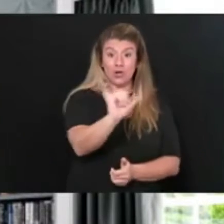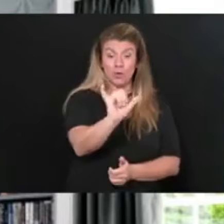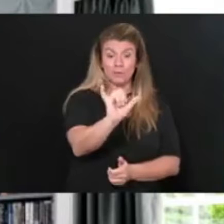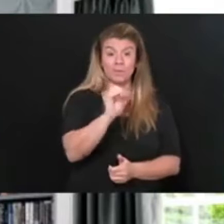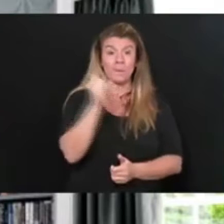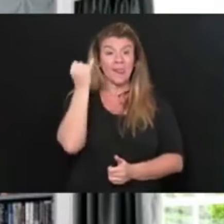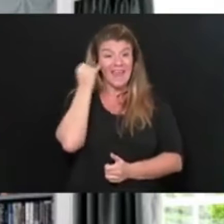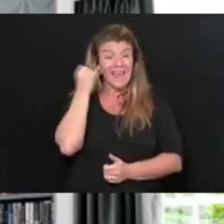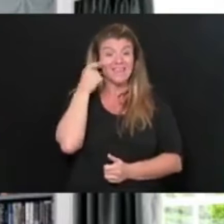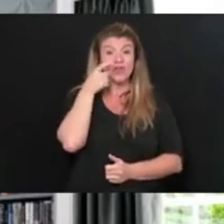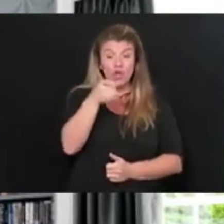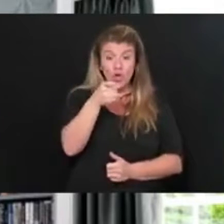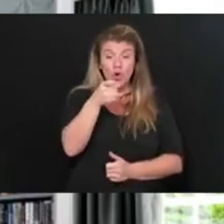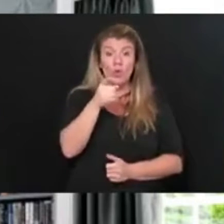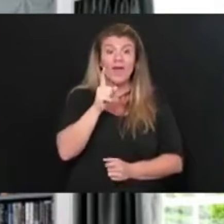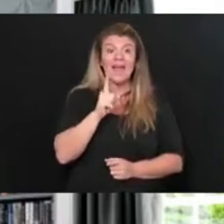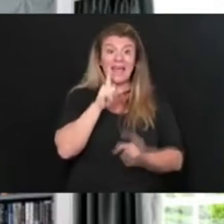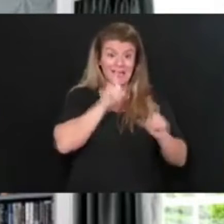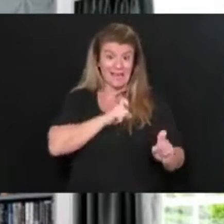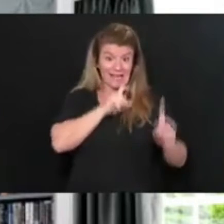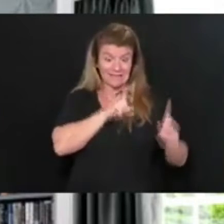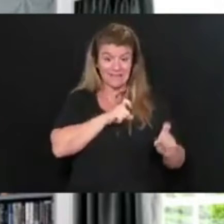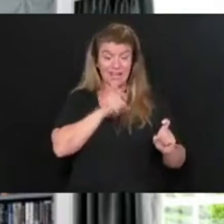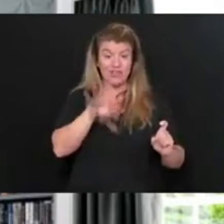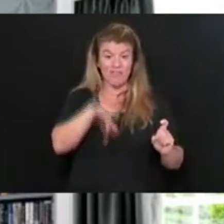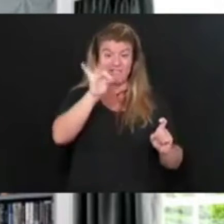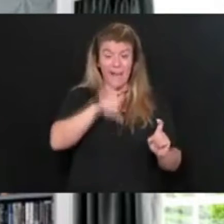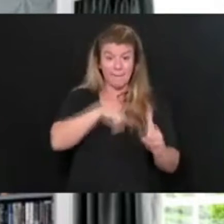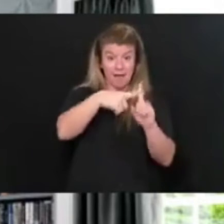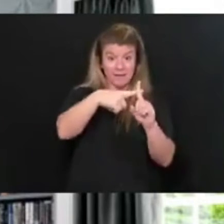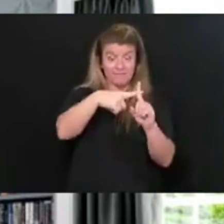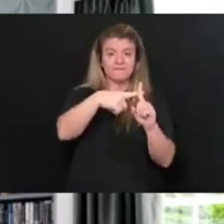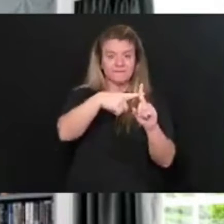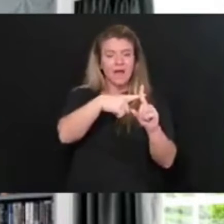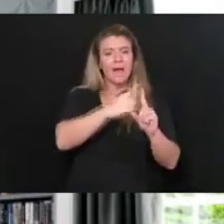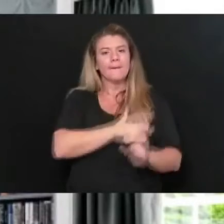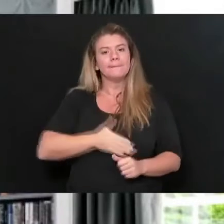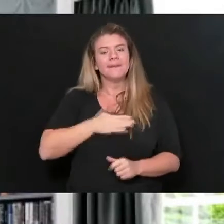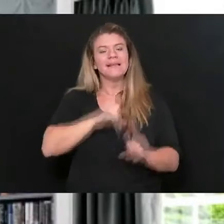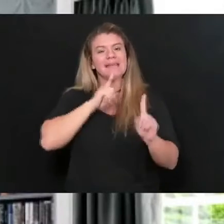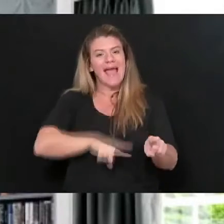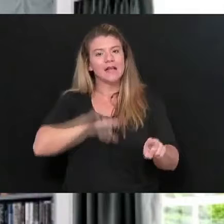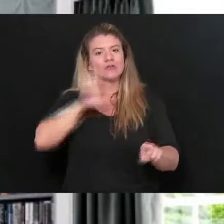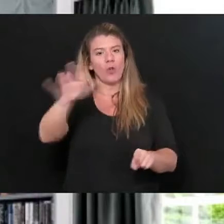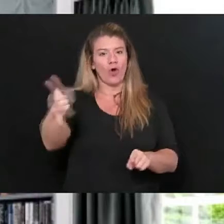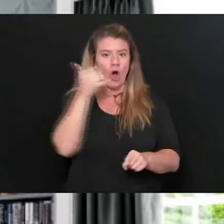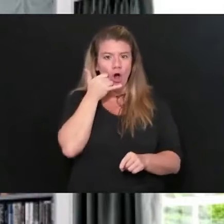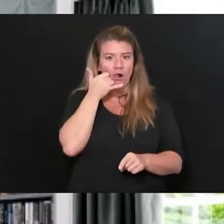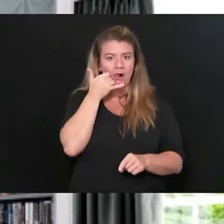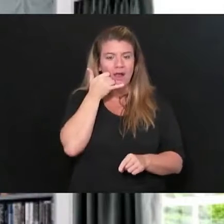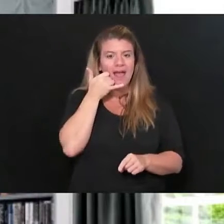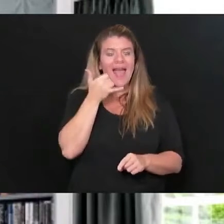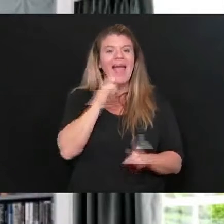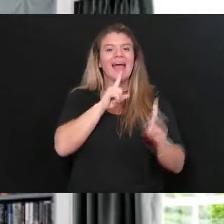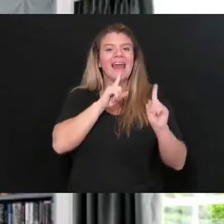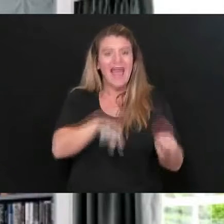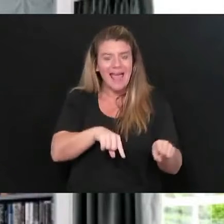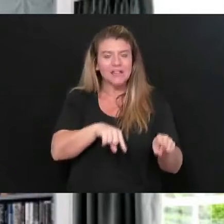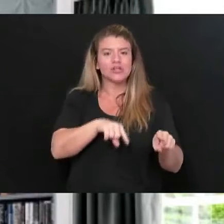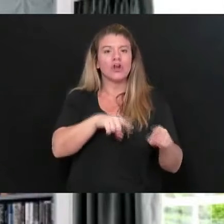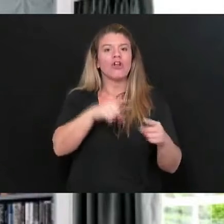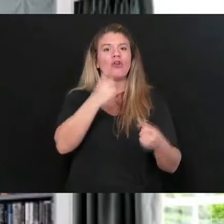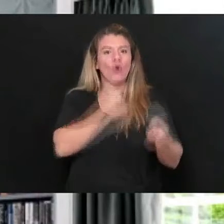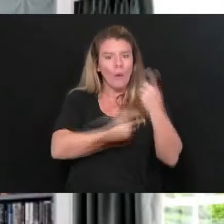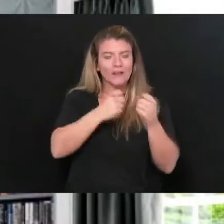to the contact tracers. Provide accurate information and isolate yourself from others. The information that you provide will be kept